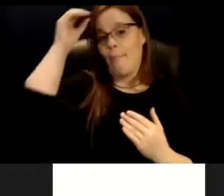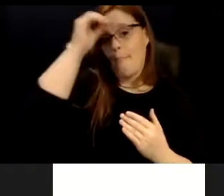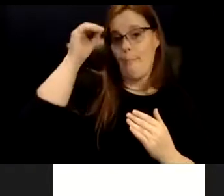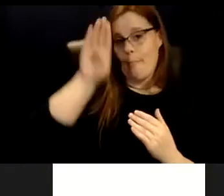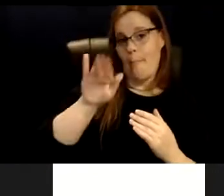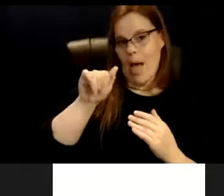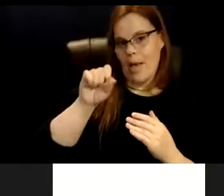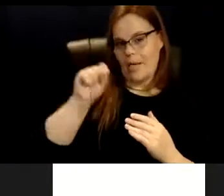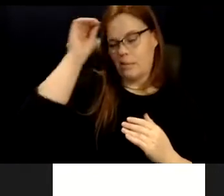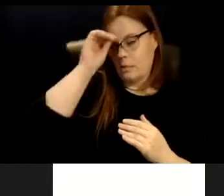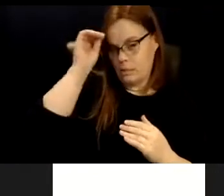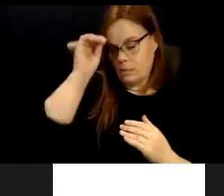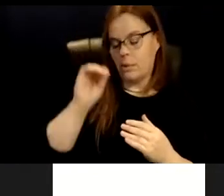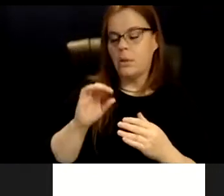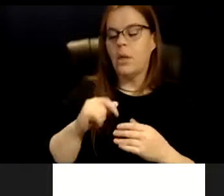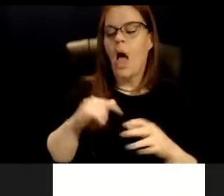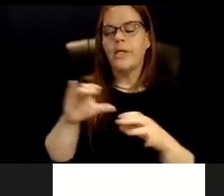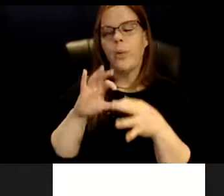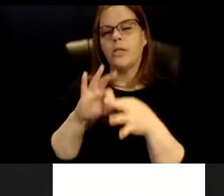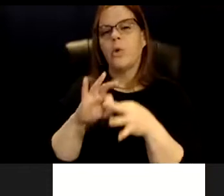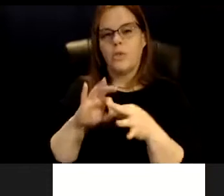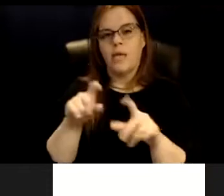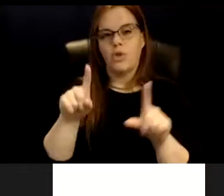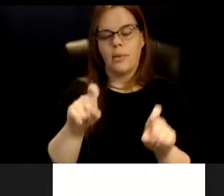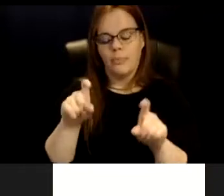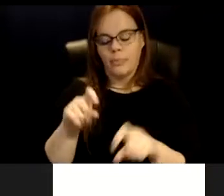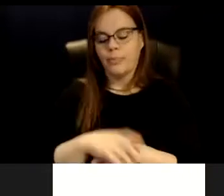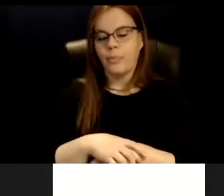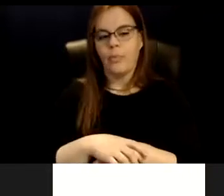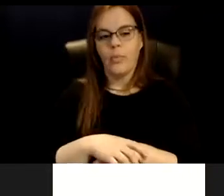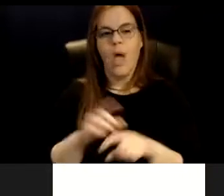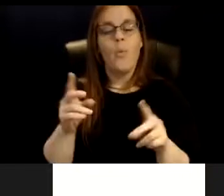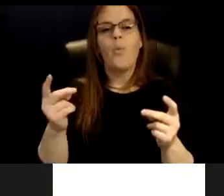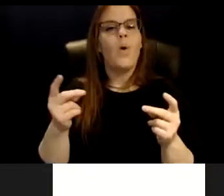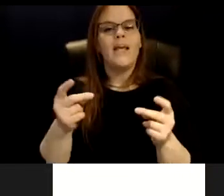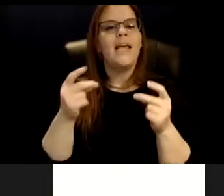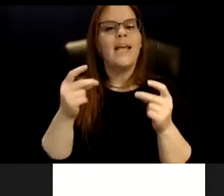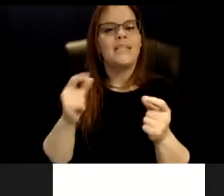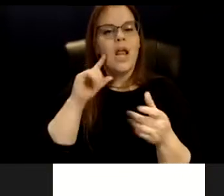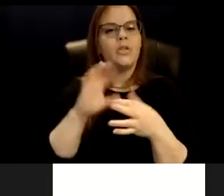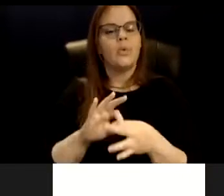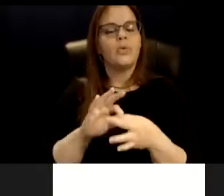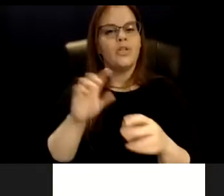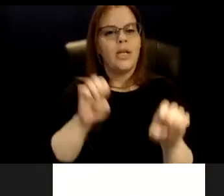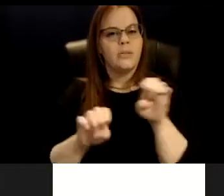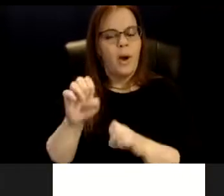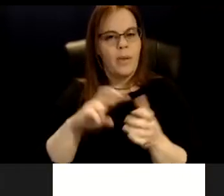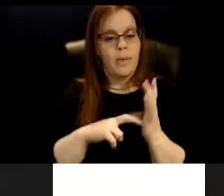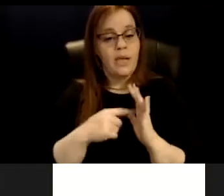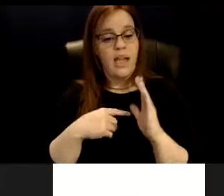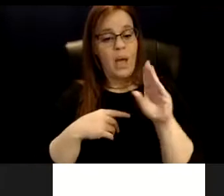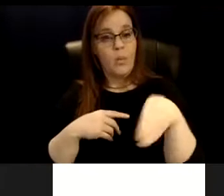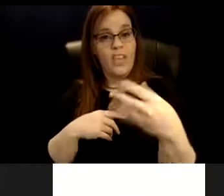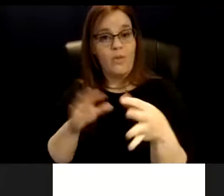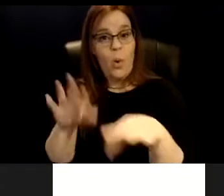instant association experiment. And what an instant association experiment means is that I give like a keyword or